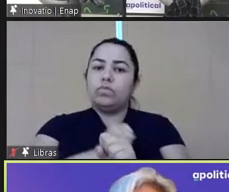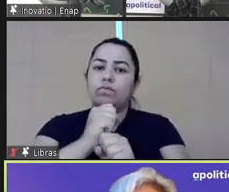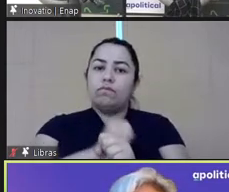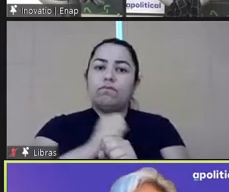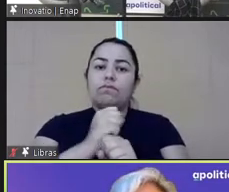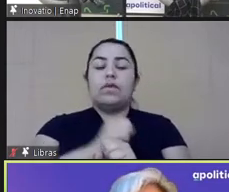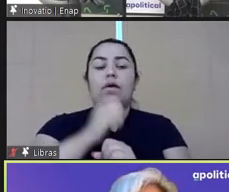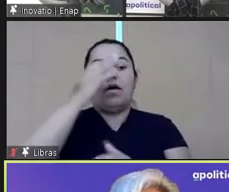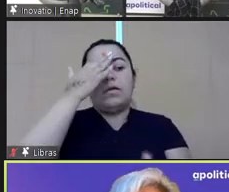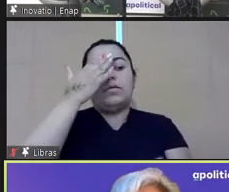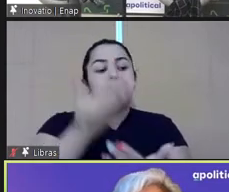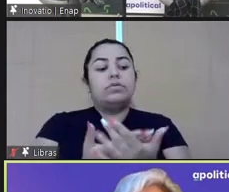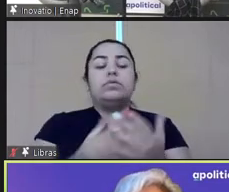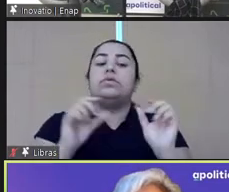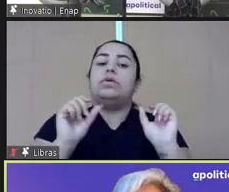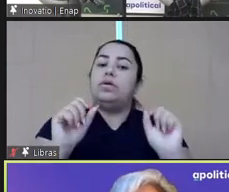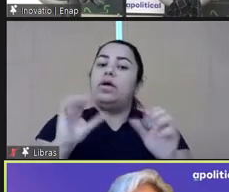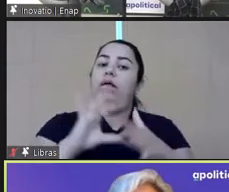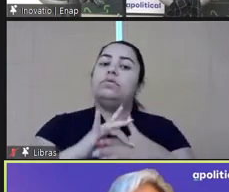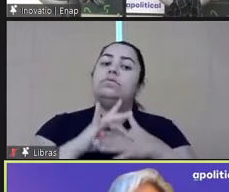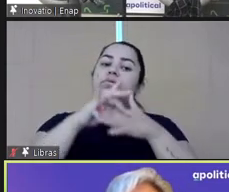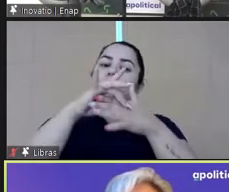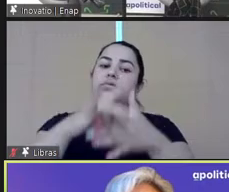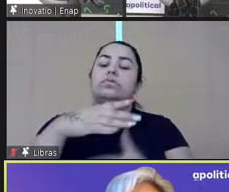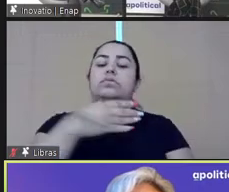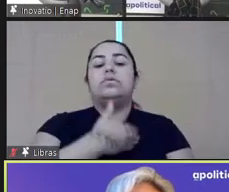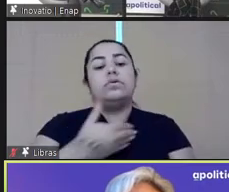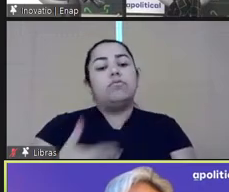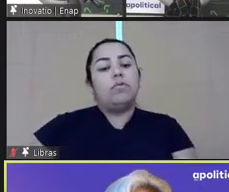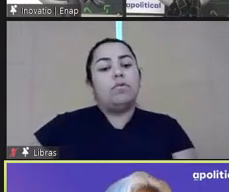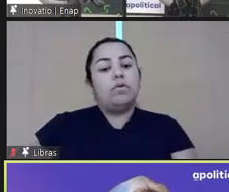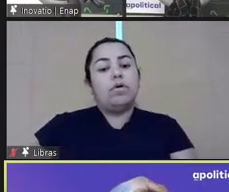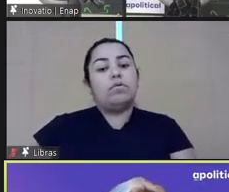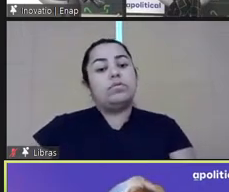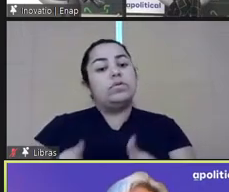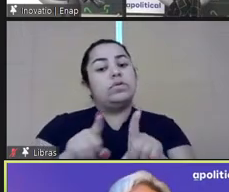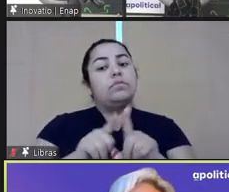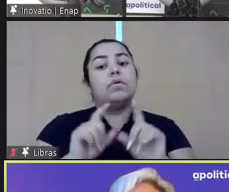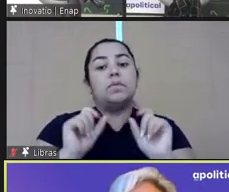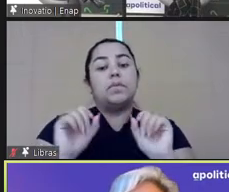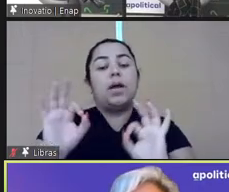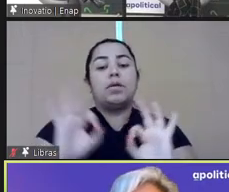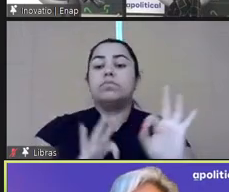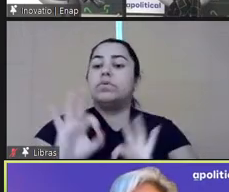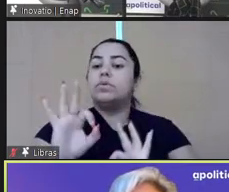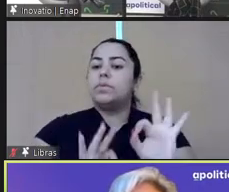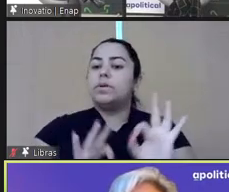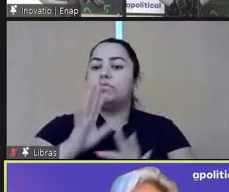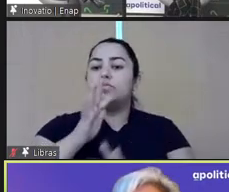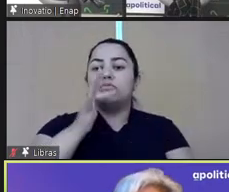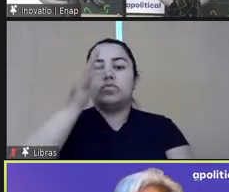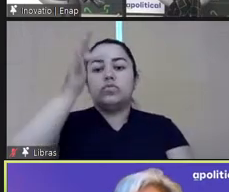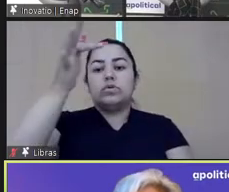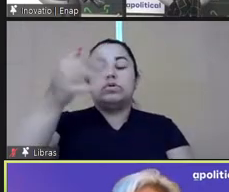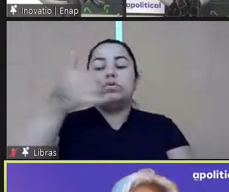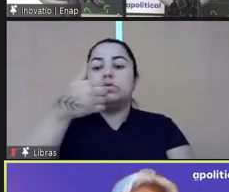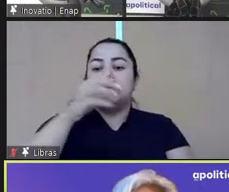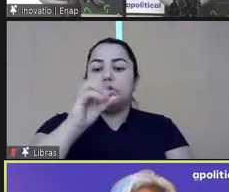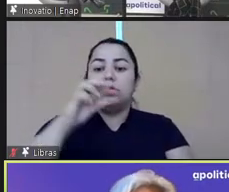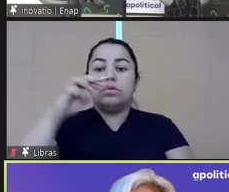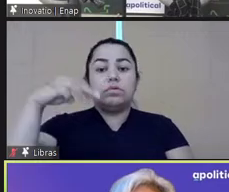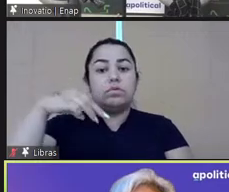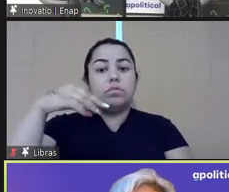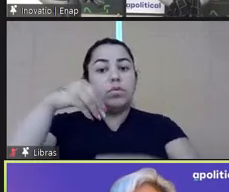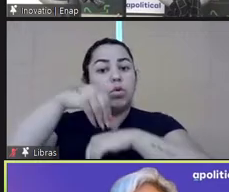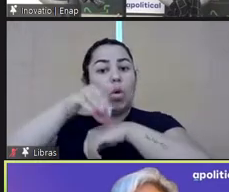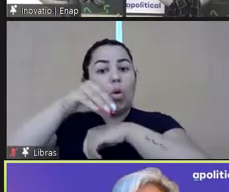leadership is the key to preparing for the future. In the next 10 minutes or so, I'd love to share with you what we are seeing through our